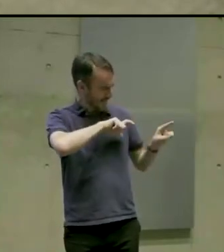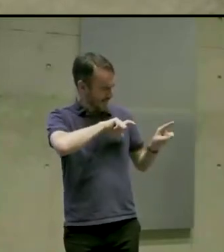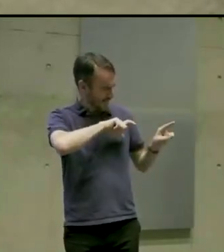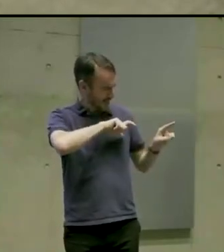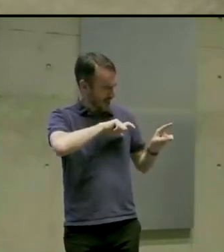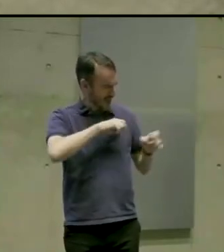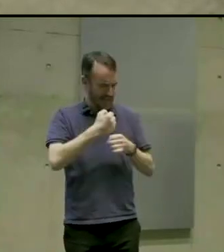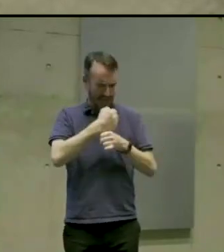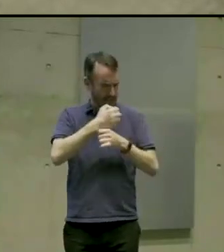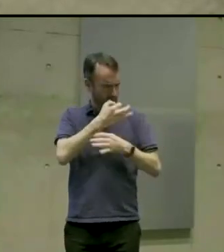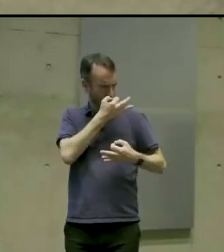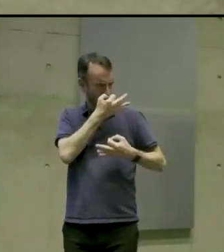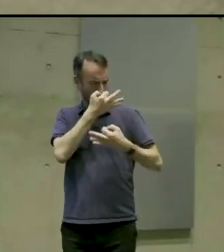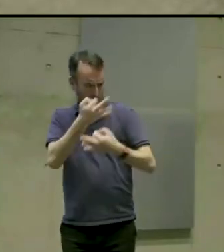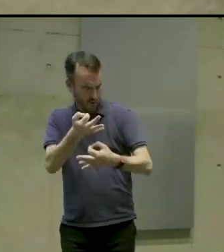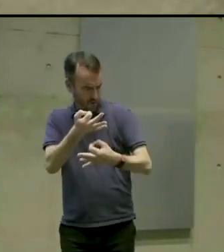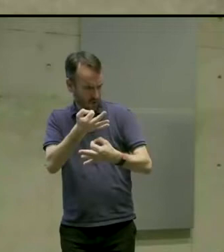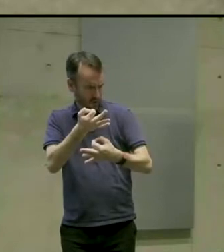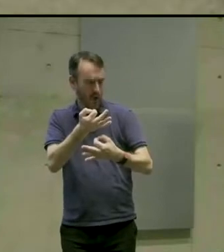done audio descriptions.